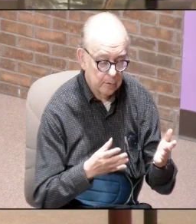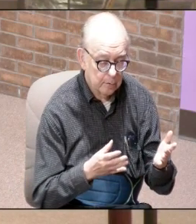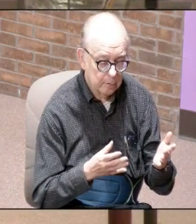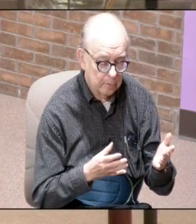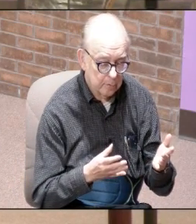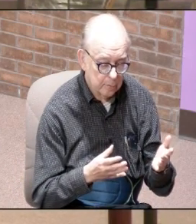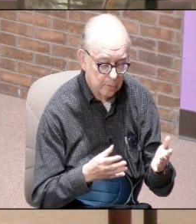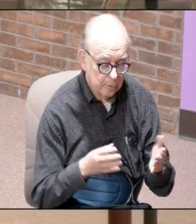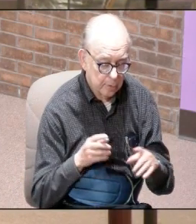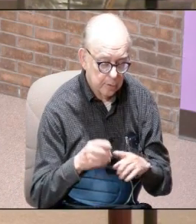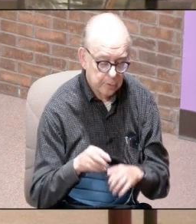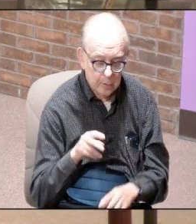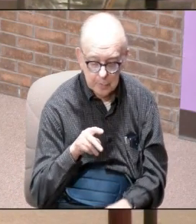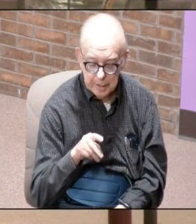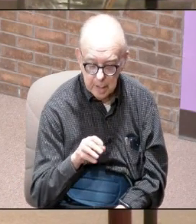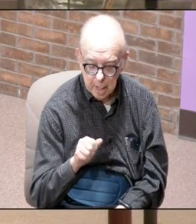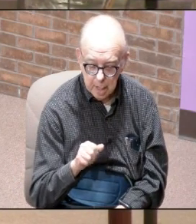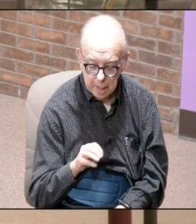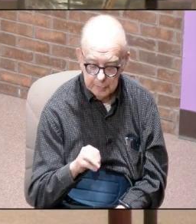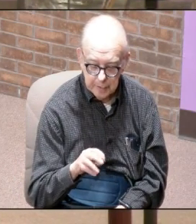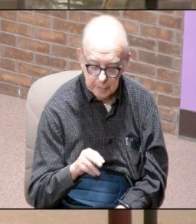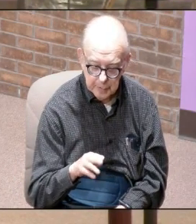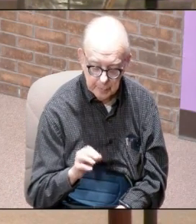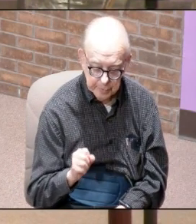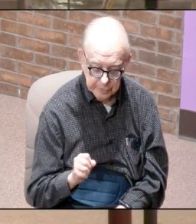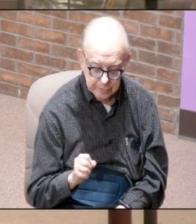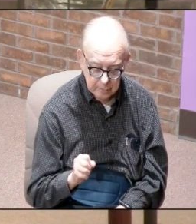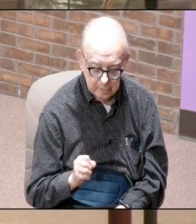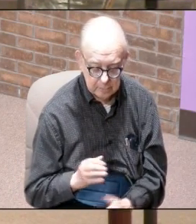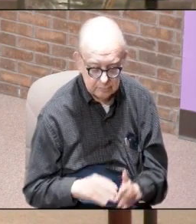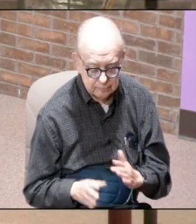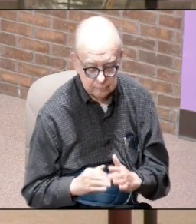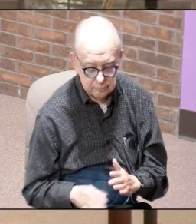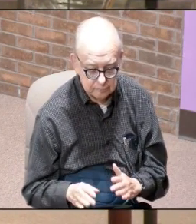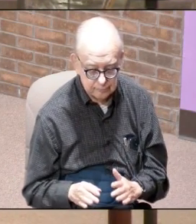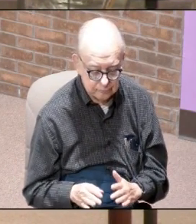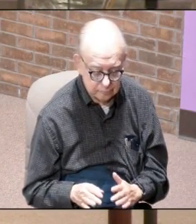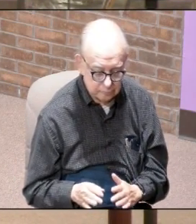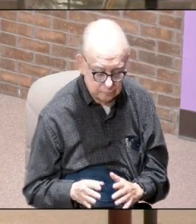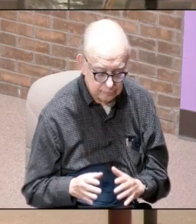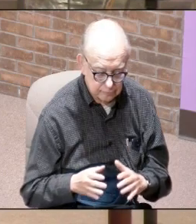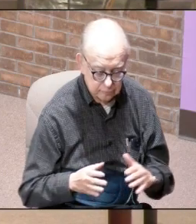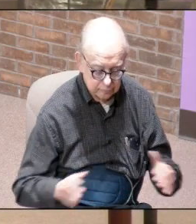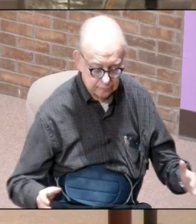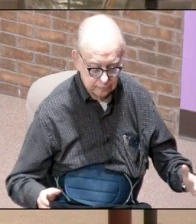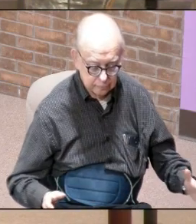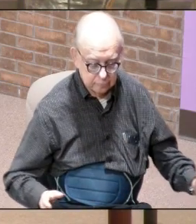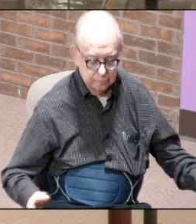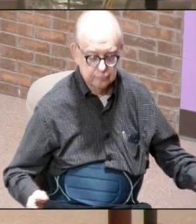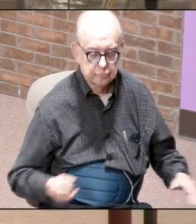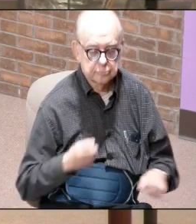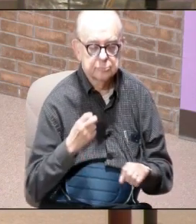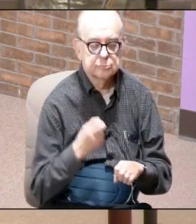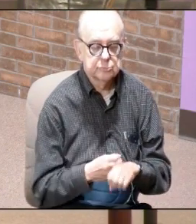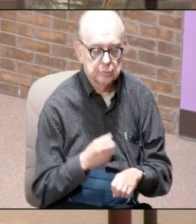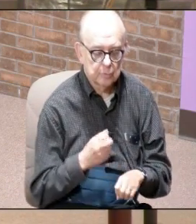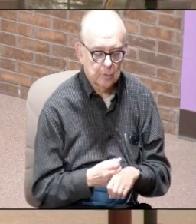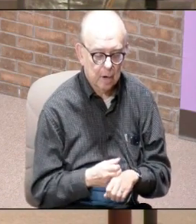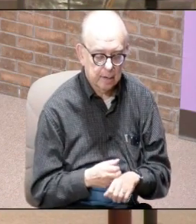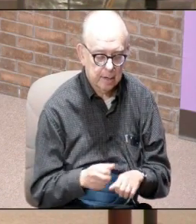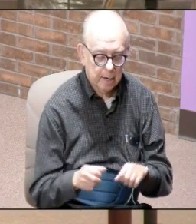to Patmos and basically it was a big huge rock quarry